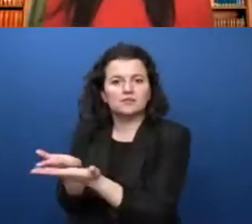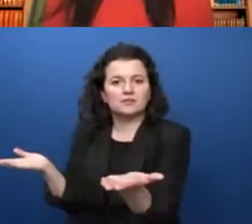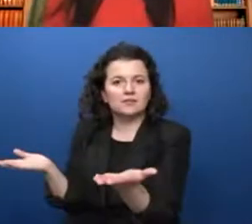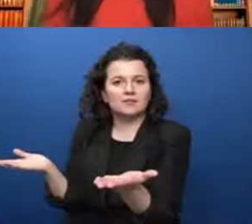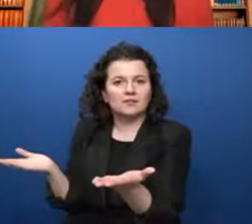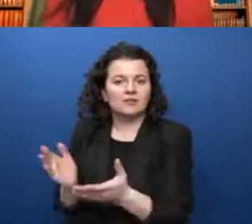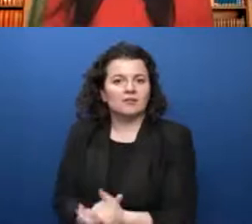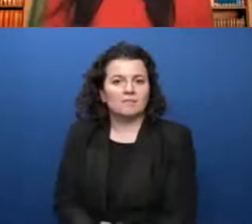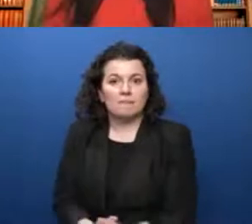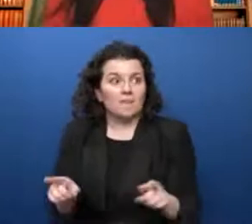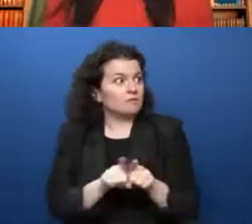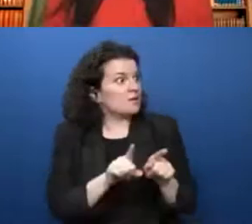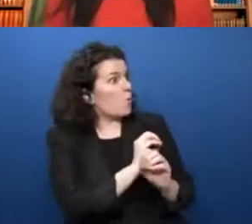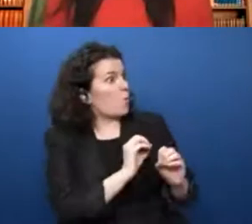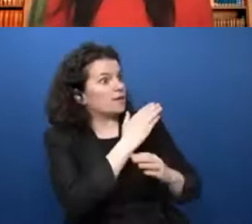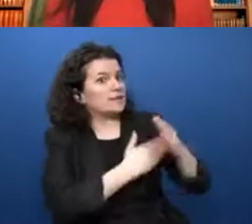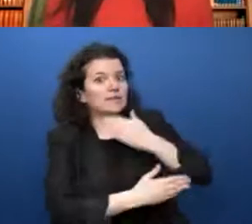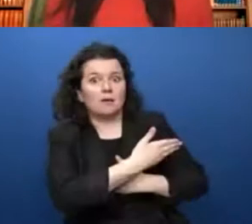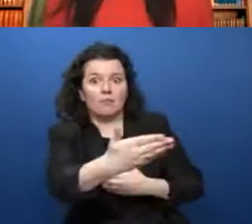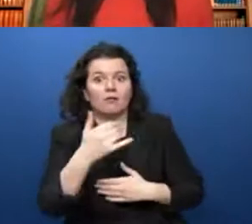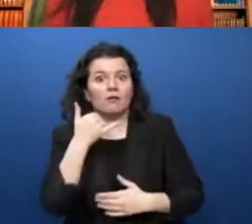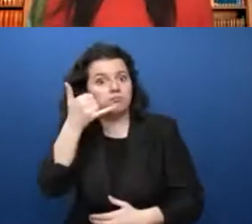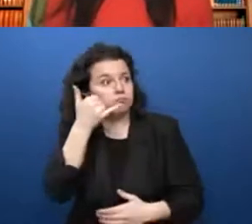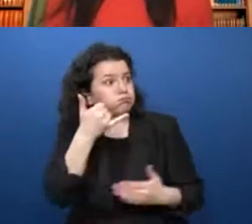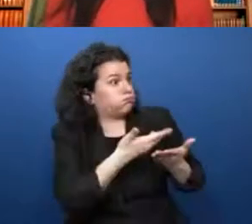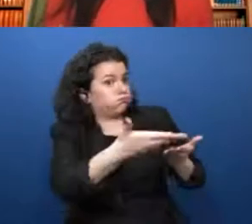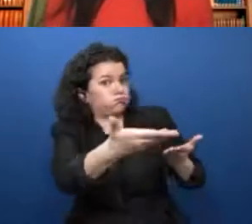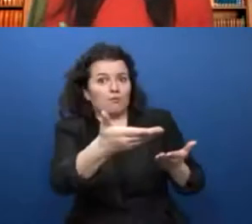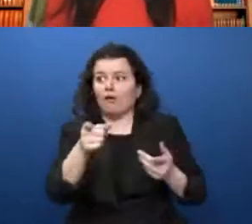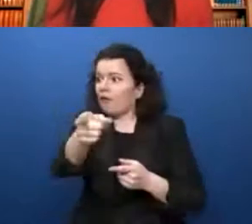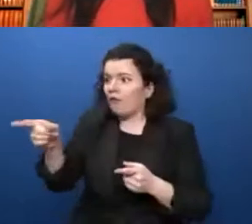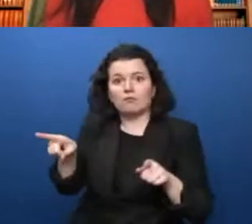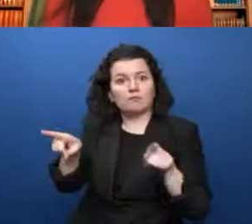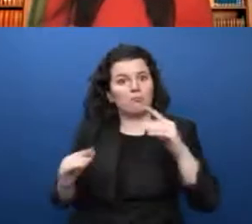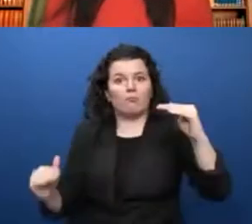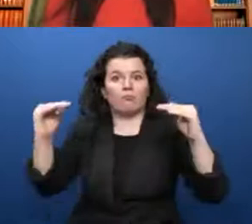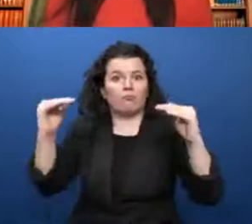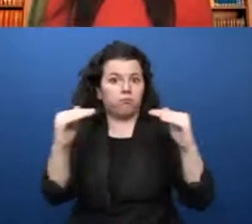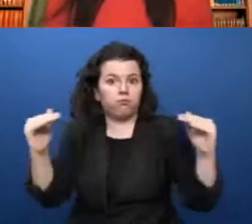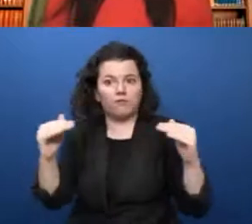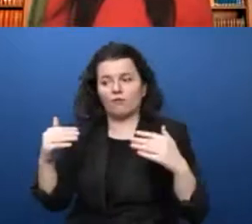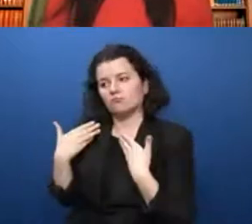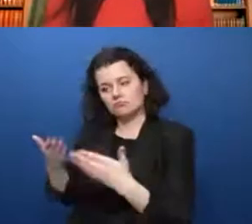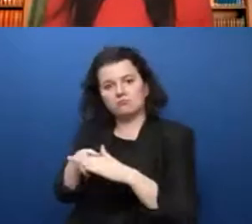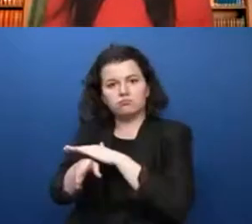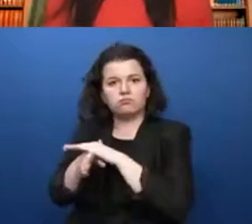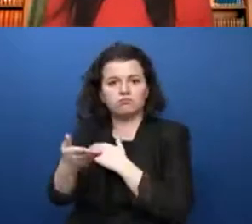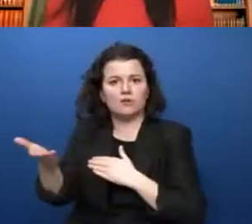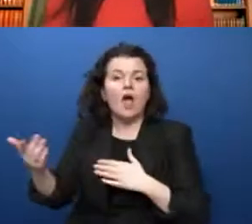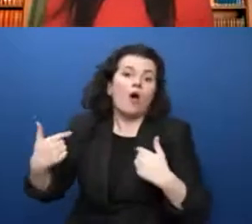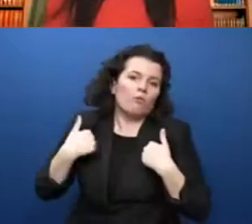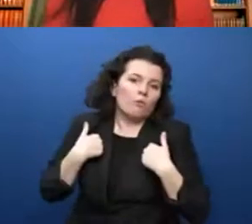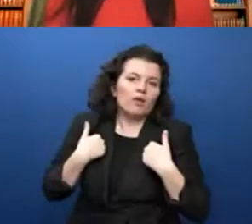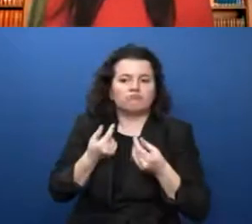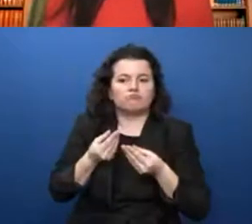to those without disabilities to the telecommunications infrastructure. So we have a wide range of products and services, and these are